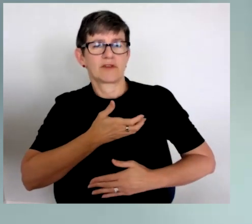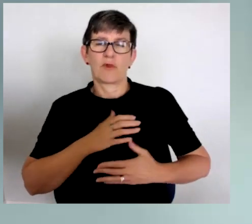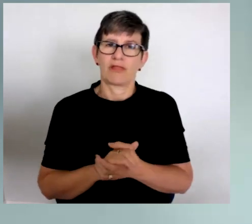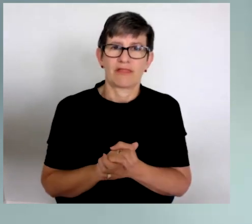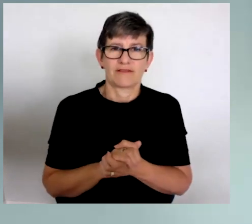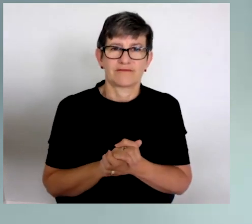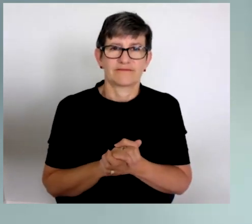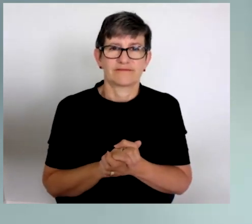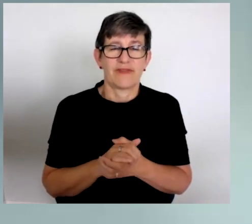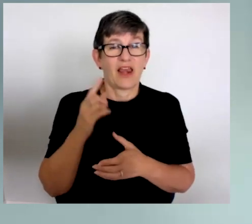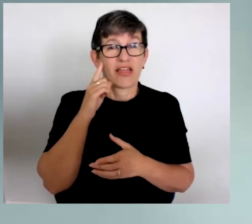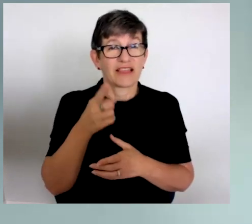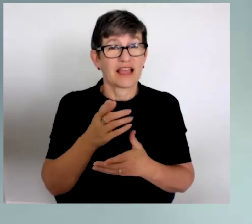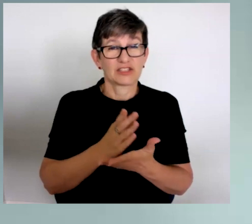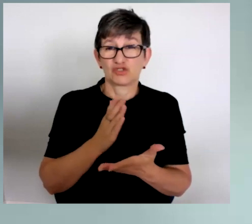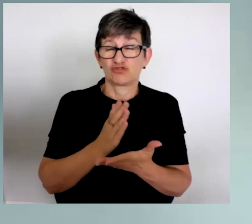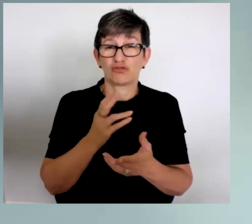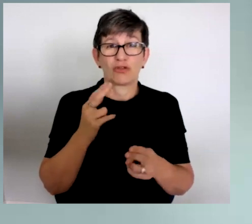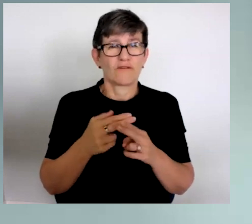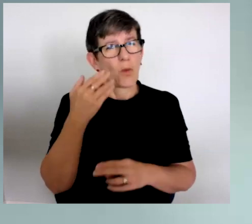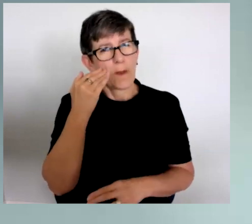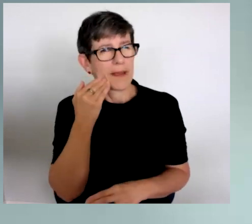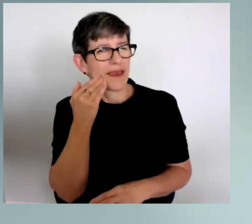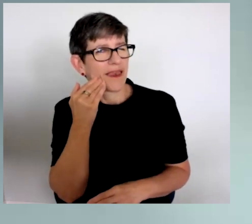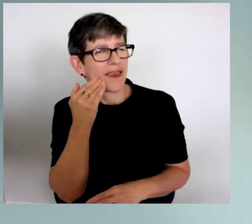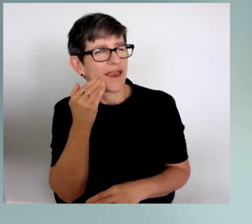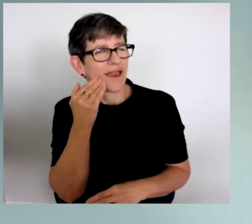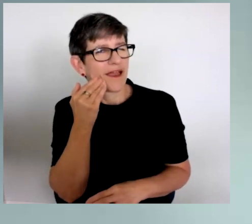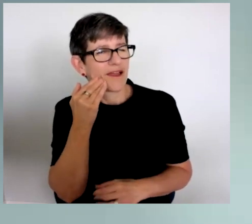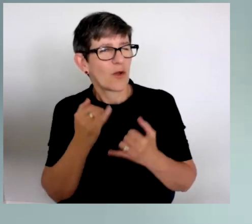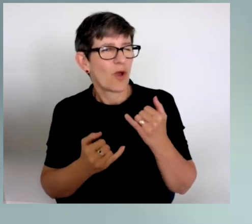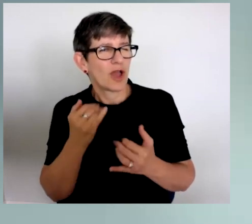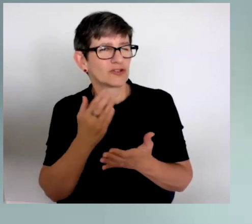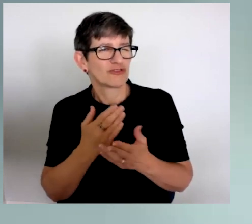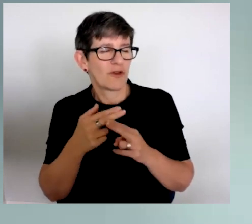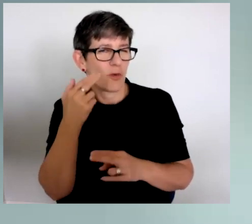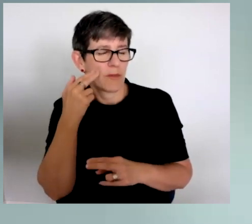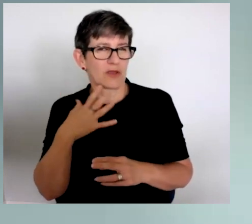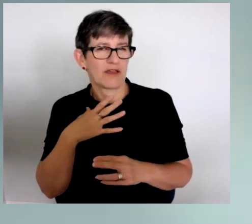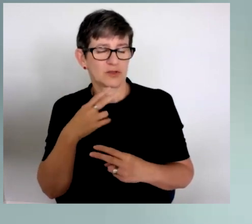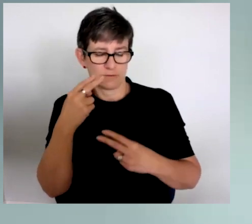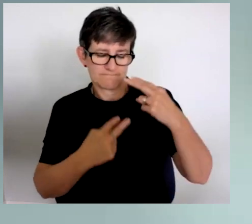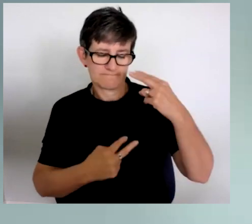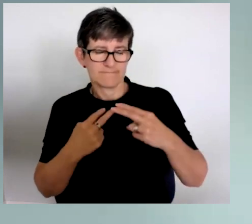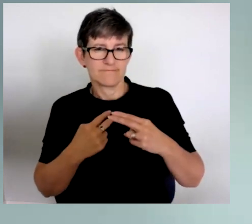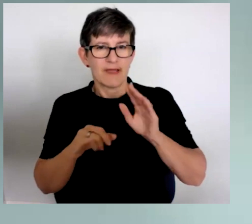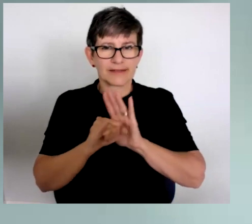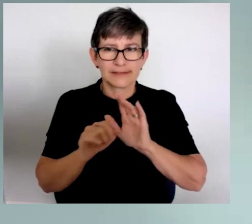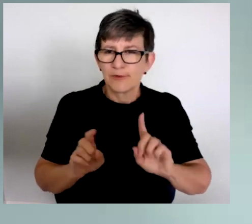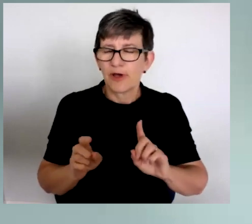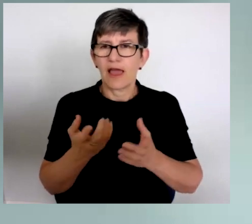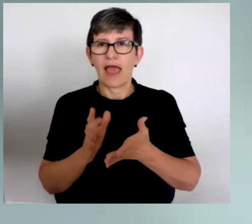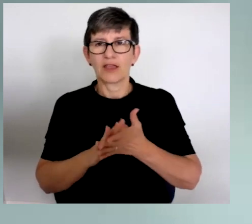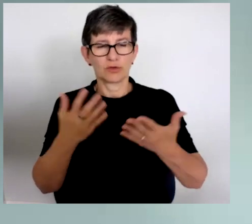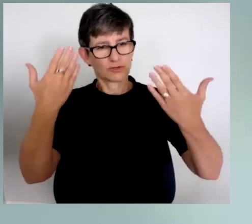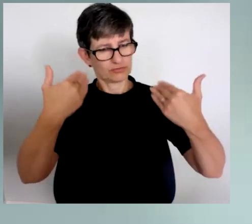And I think this is especially true for women. You know, you really have to decide who you want to be, how you want